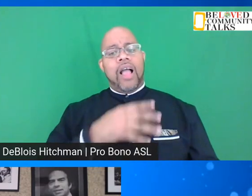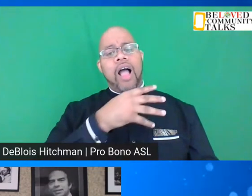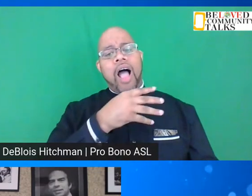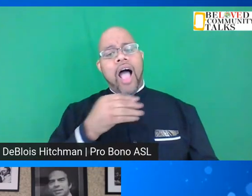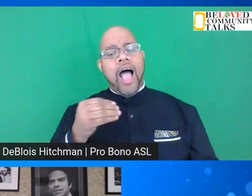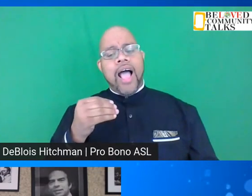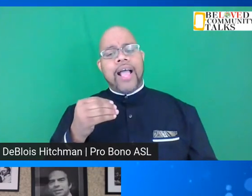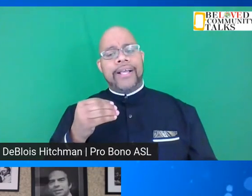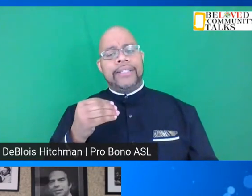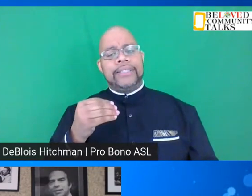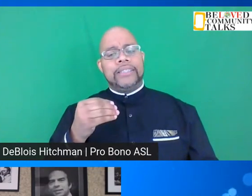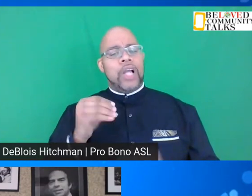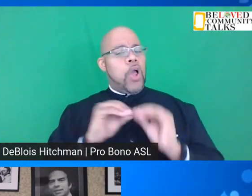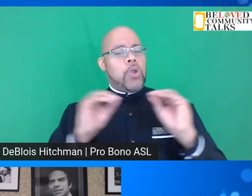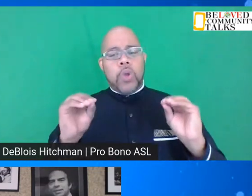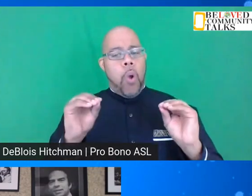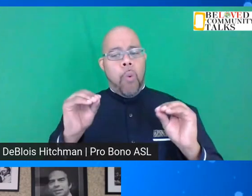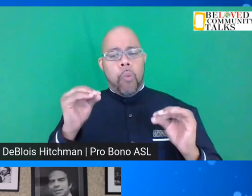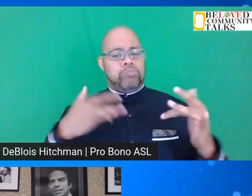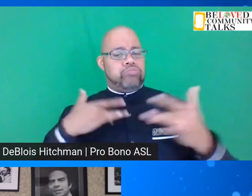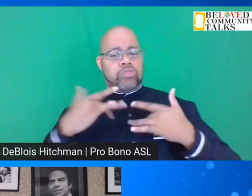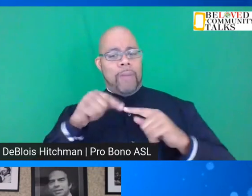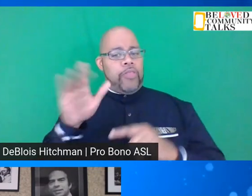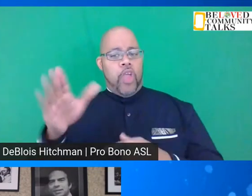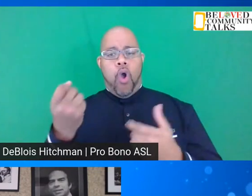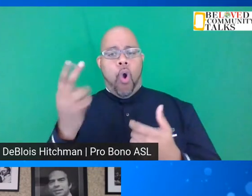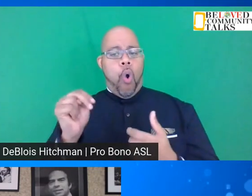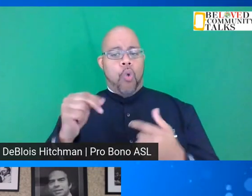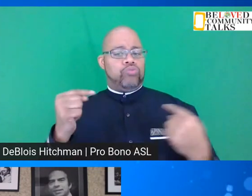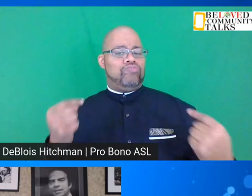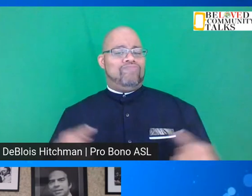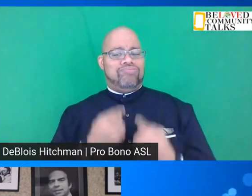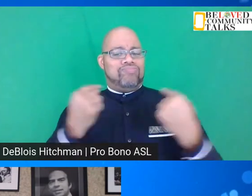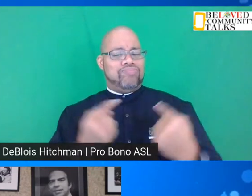And nobody was concerned about their own suffering.